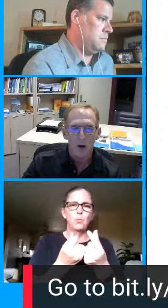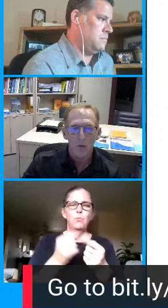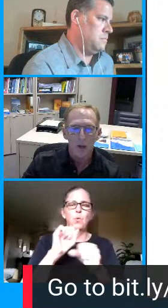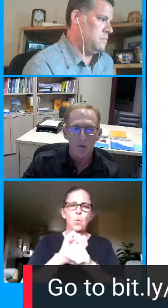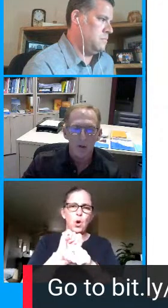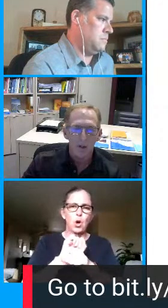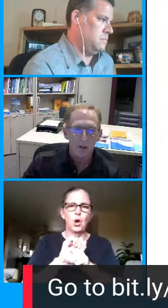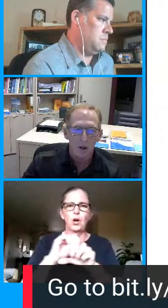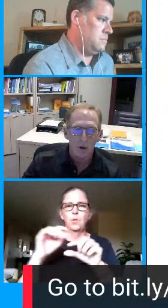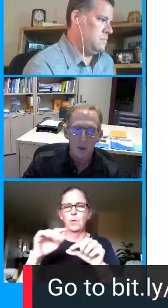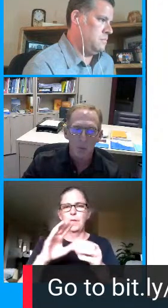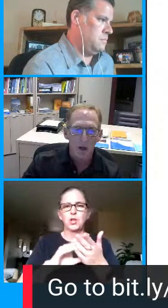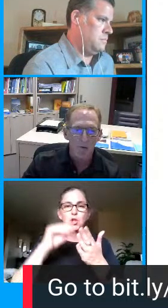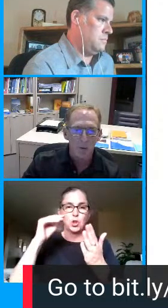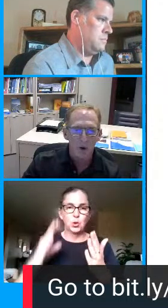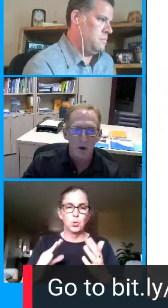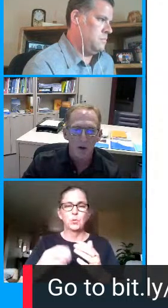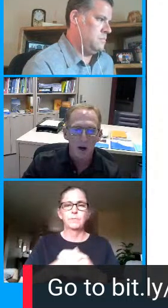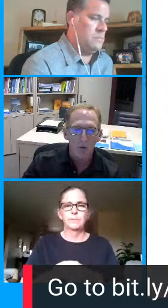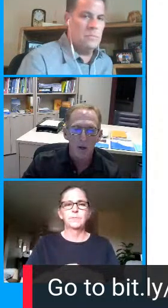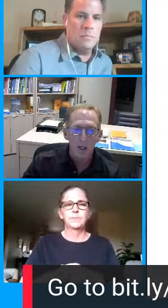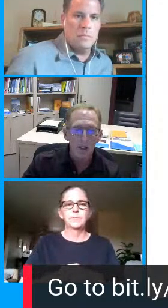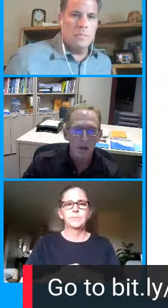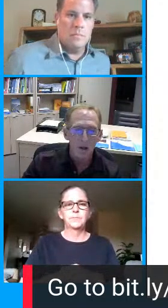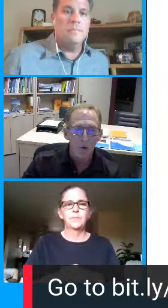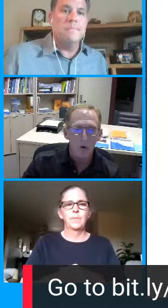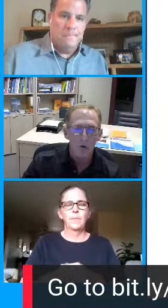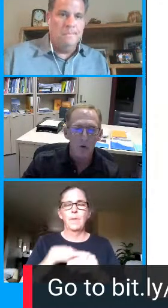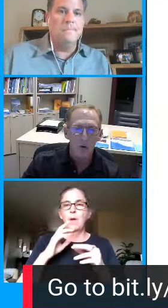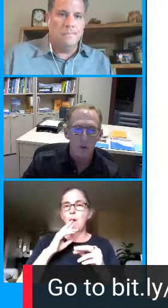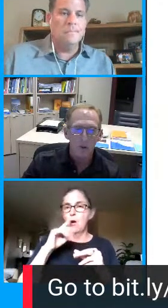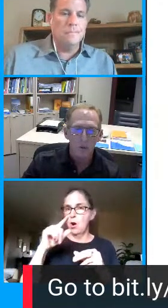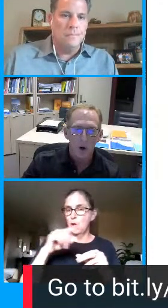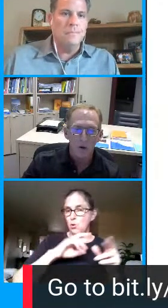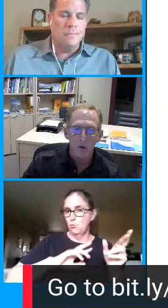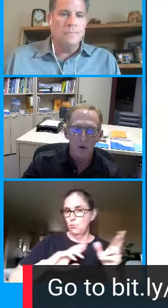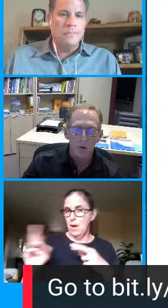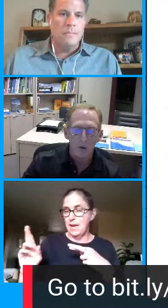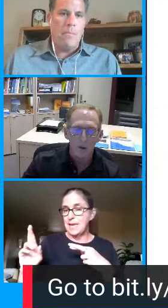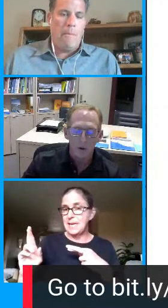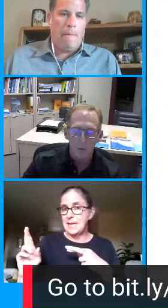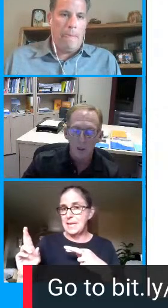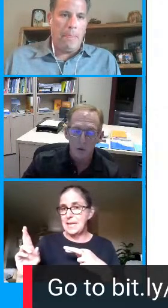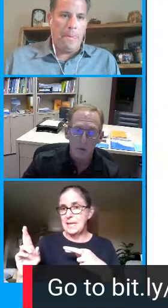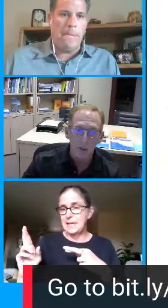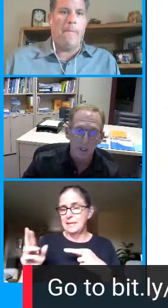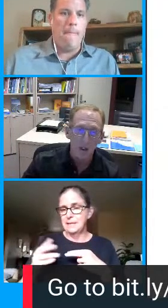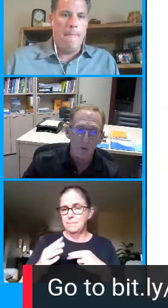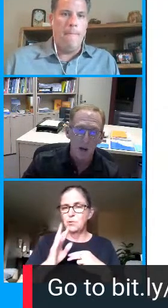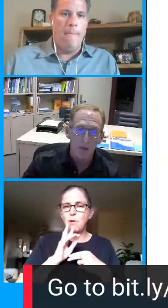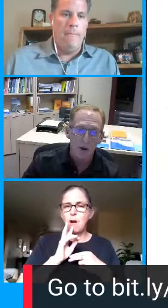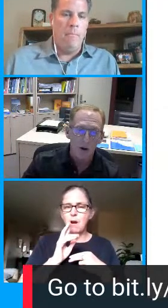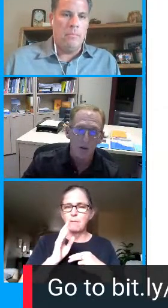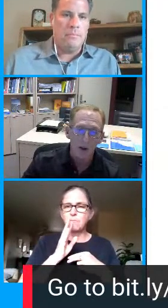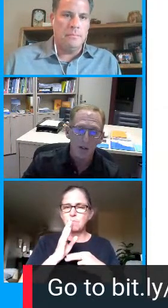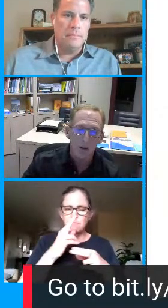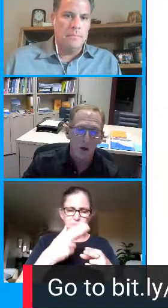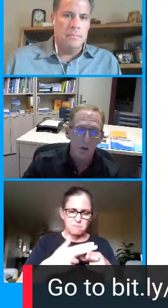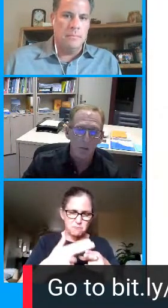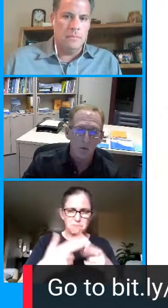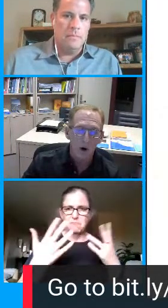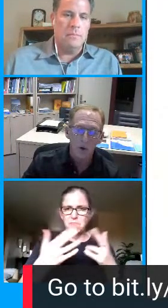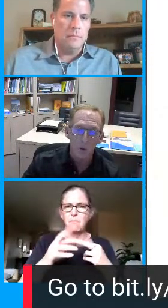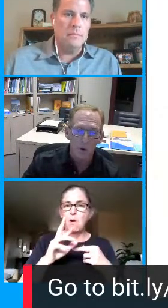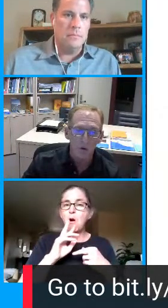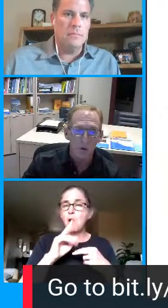we have a learning platform called iready where students can use can be doing reading and math online